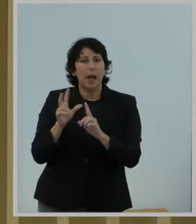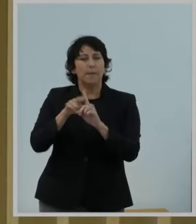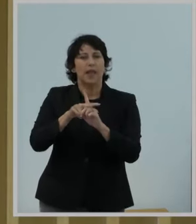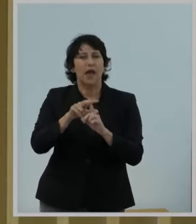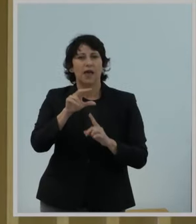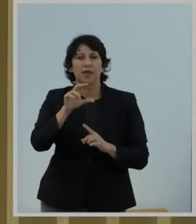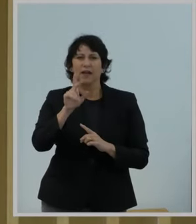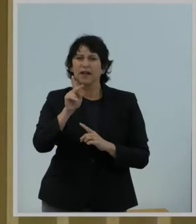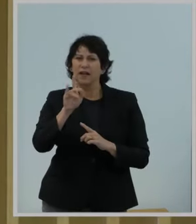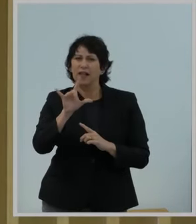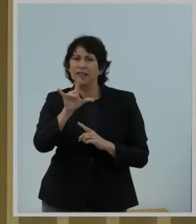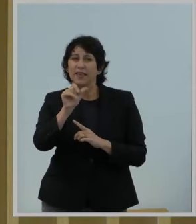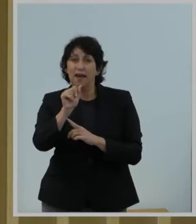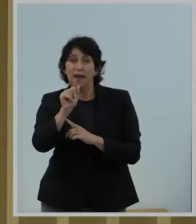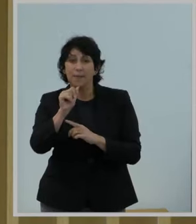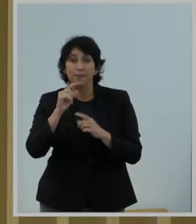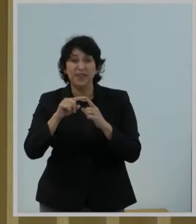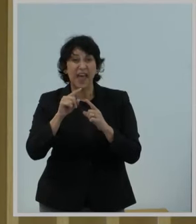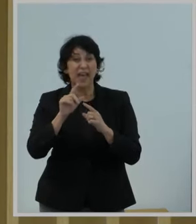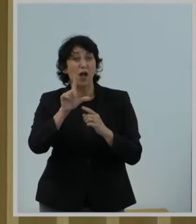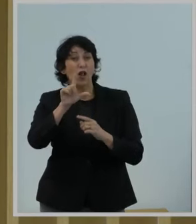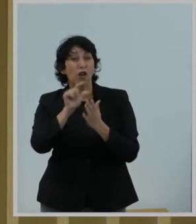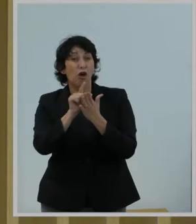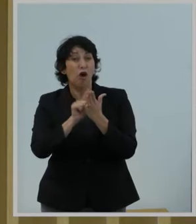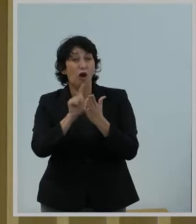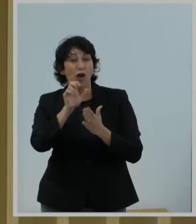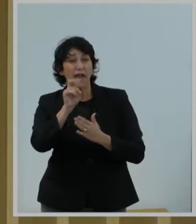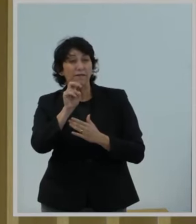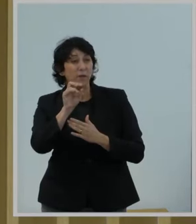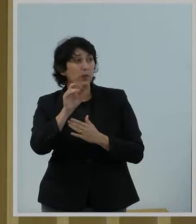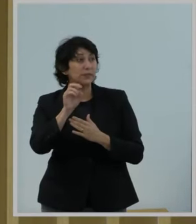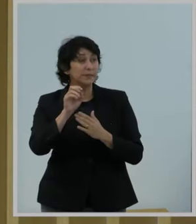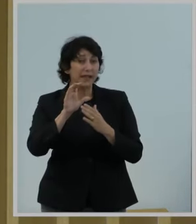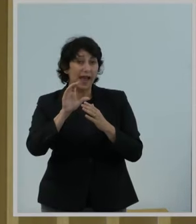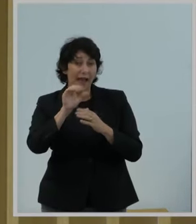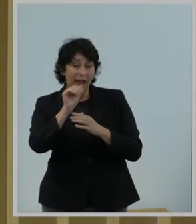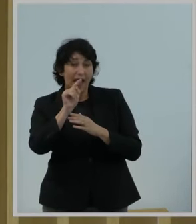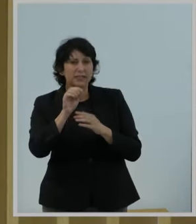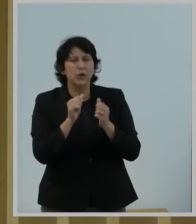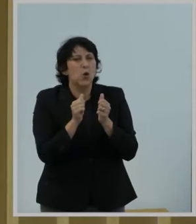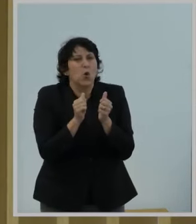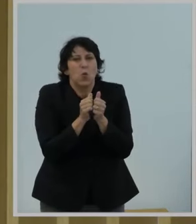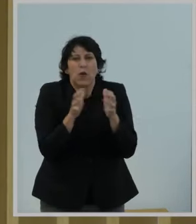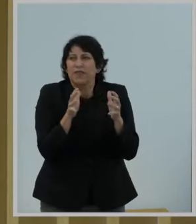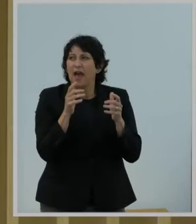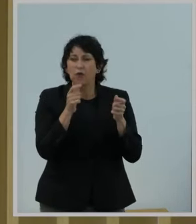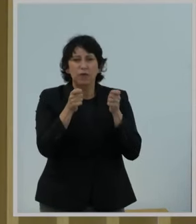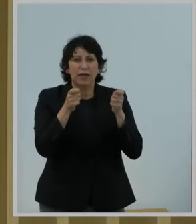CALEA, to broadband providers long ago without Title II regulation.